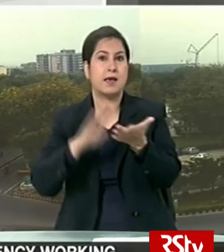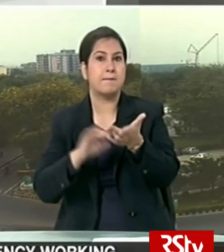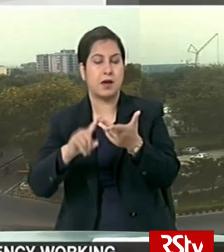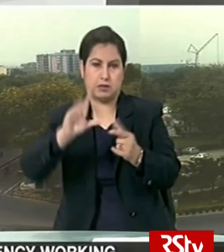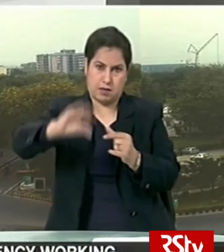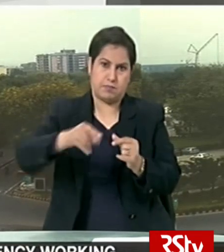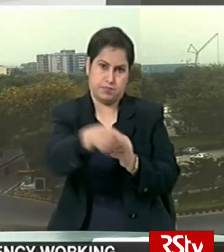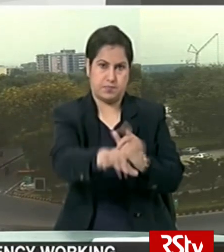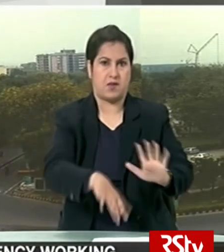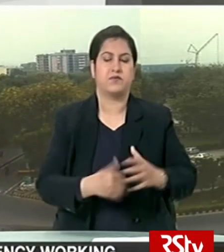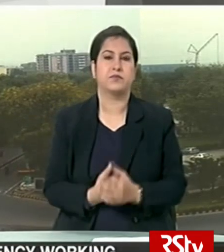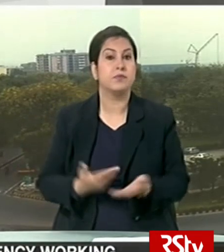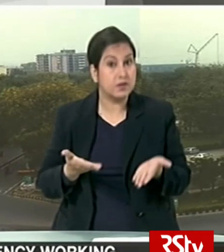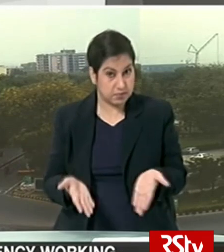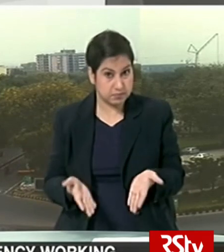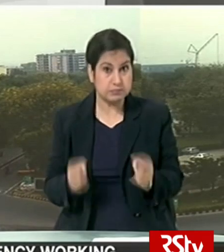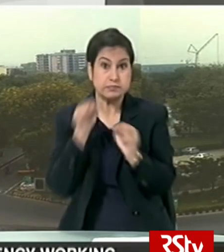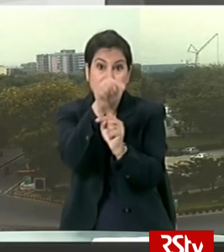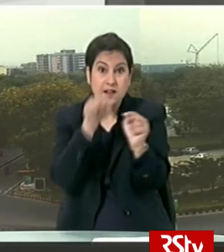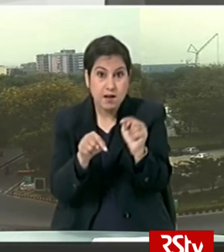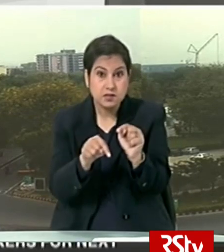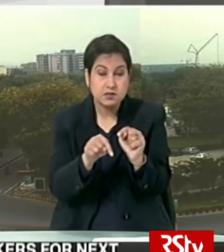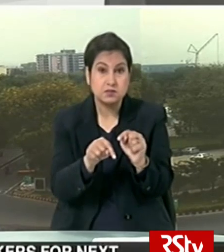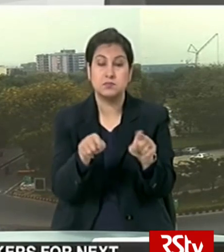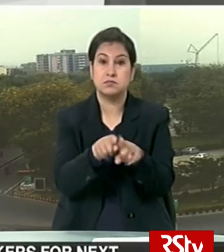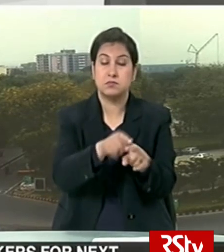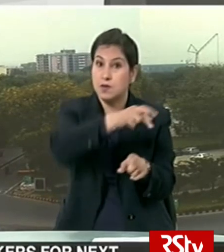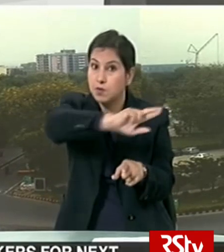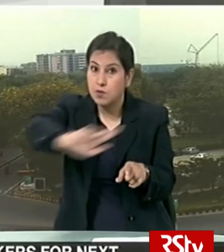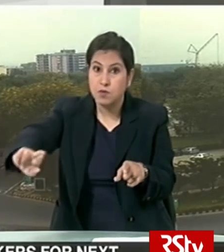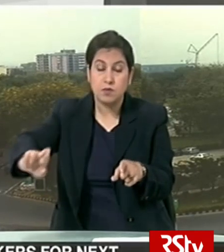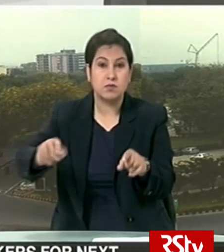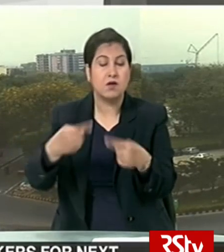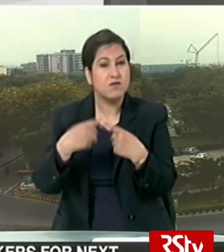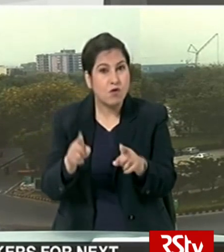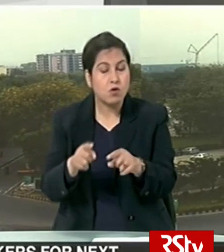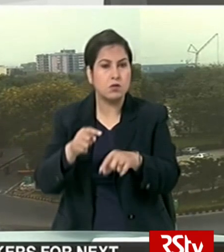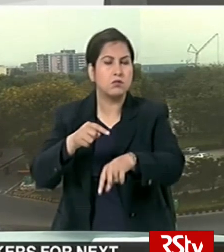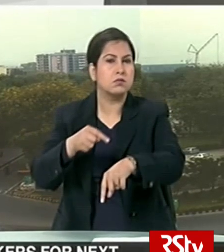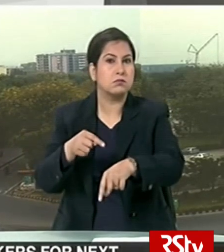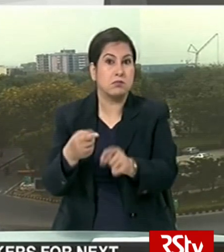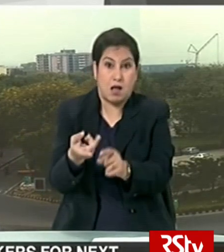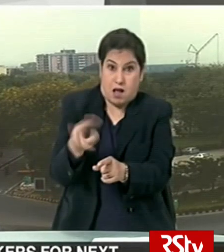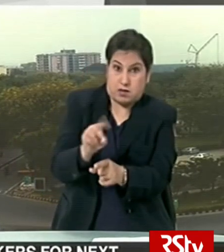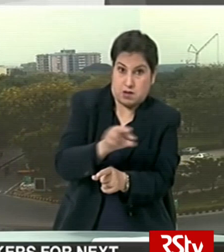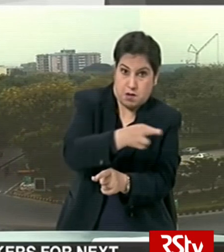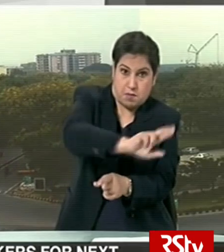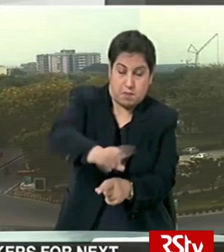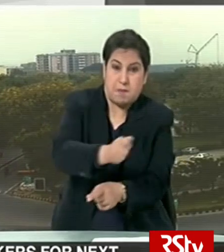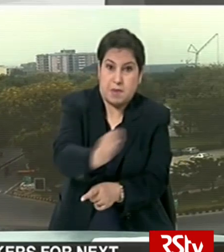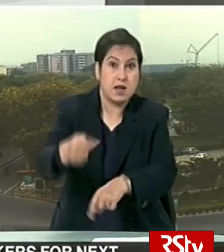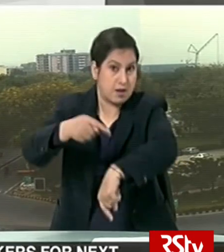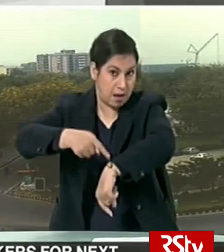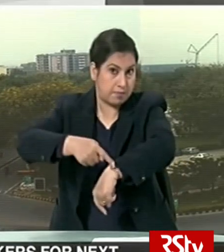now the interest subvention which is normally given for prompt repayment in